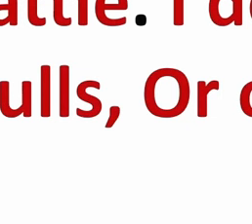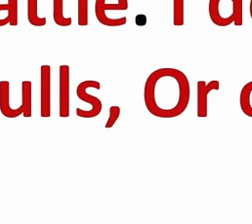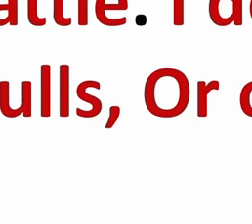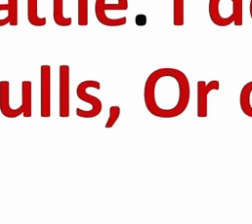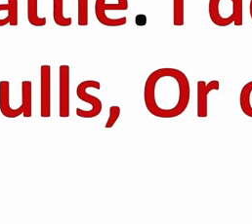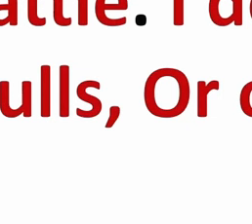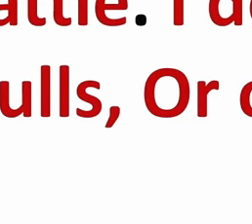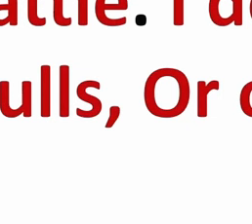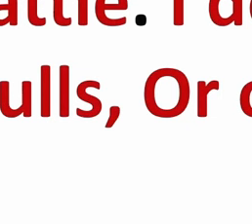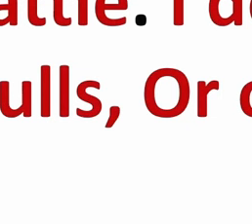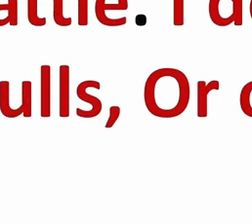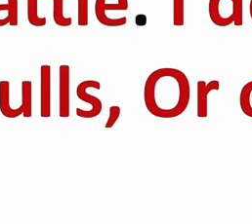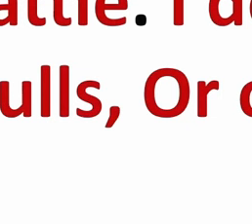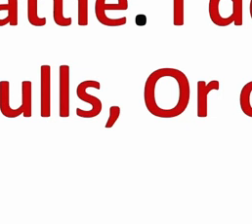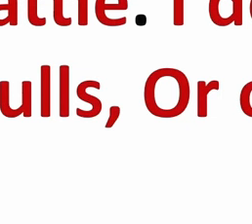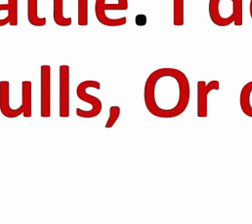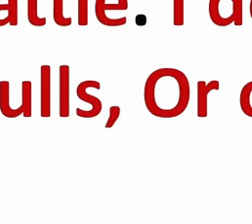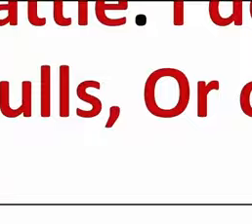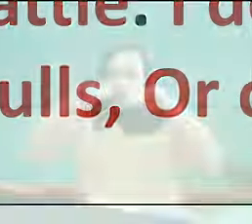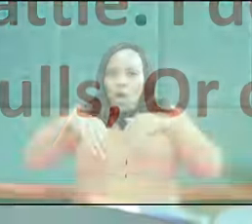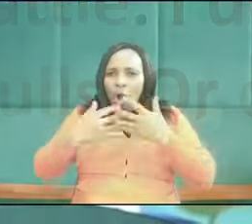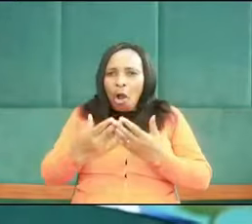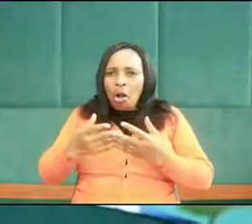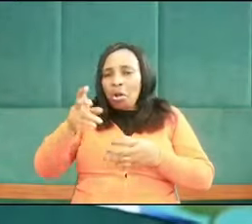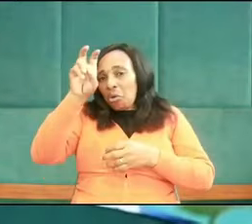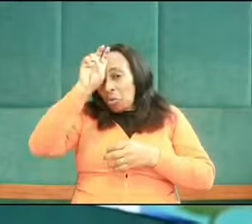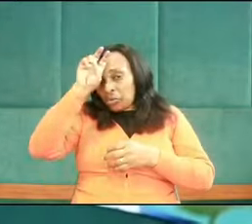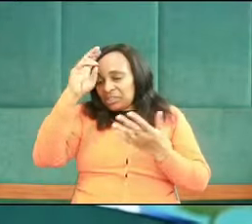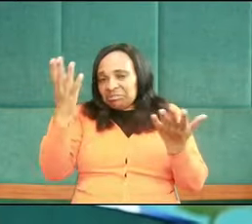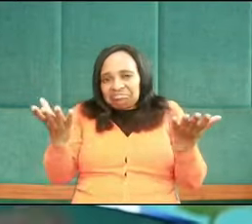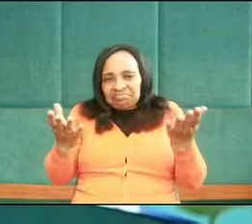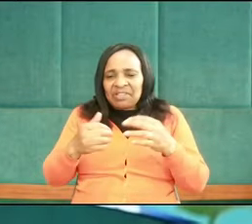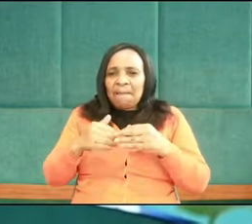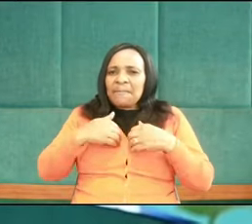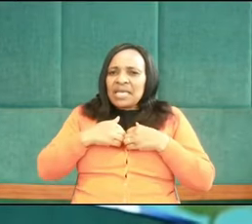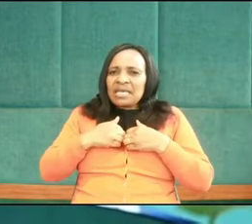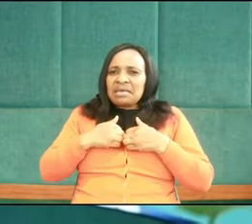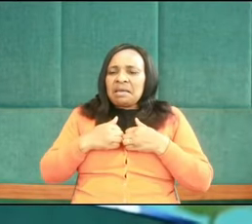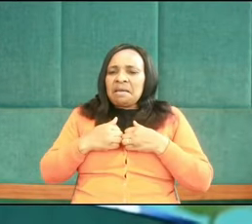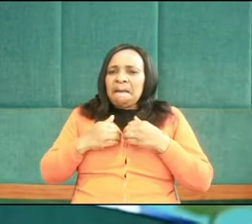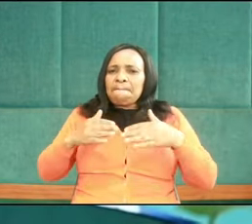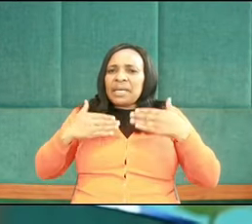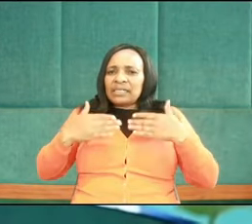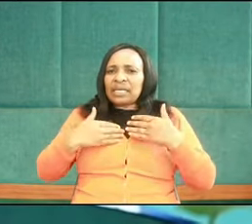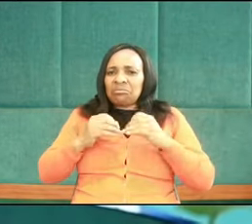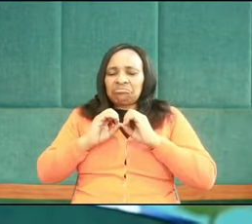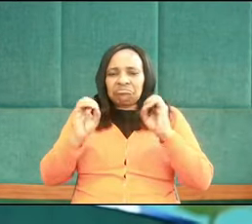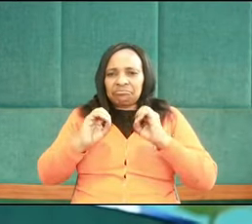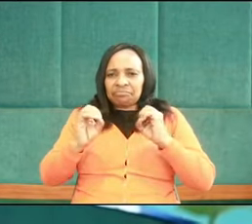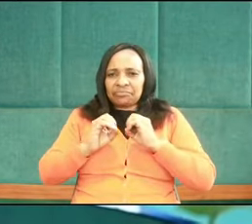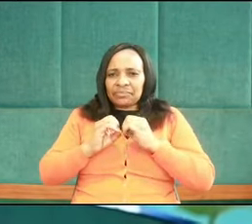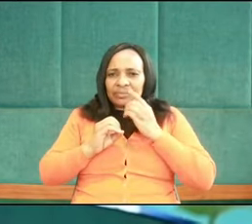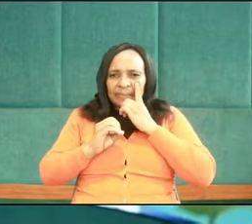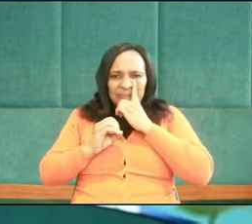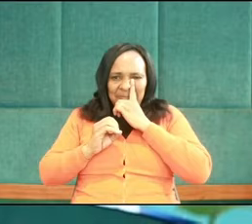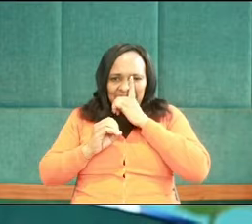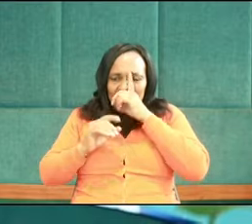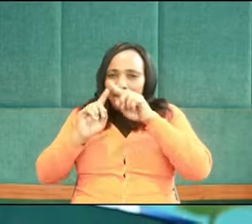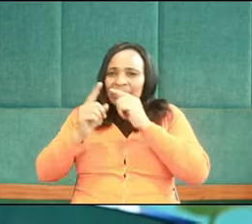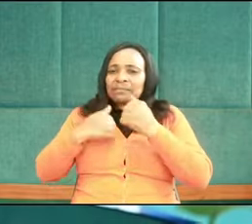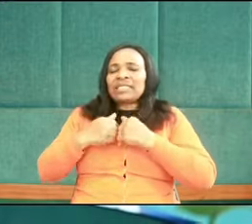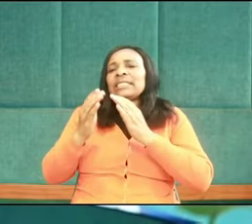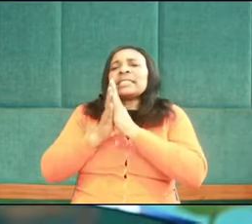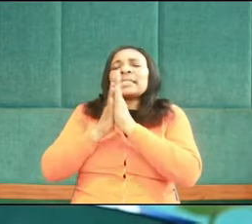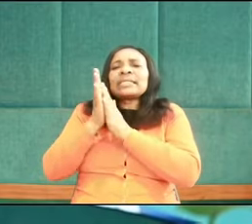goats. What is God's point? I don't really take pleasure in sacrifices. I'm not interested in your